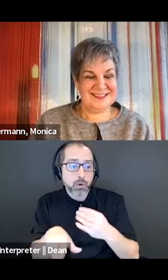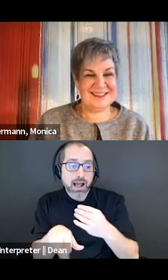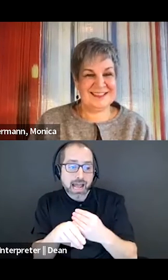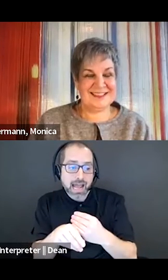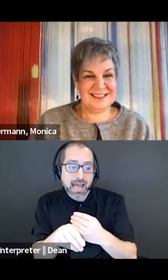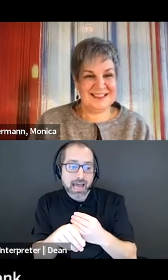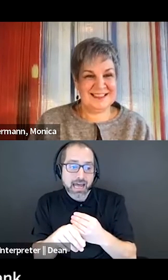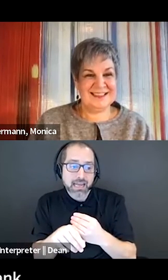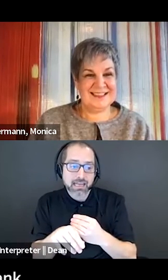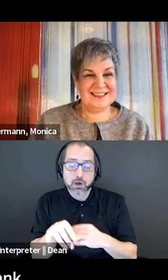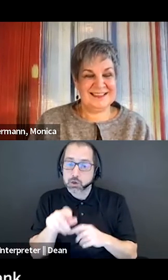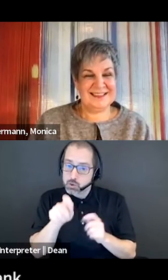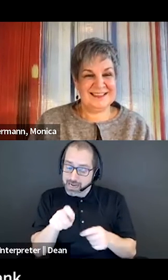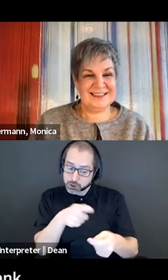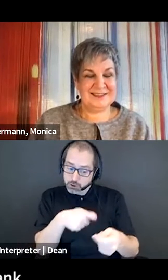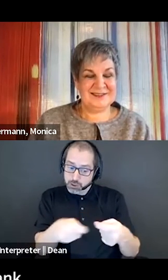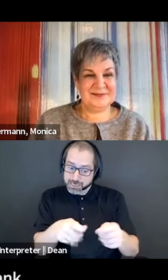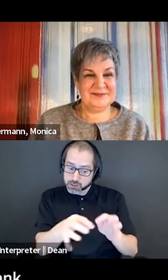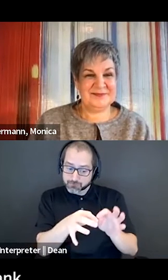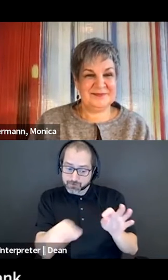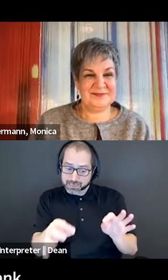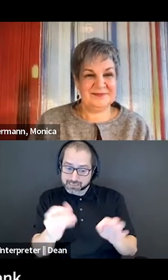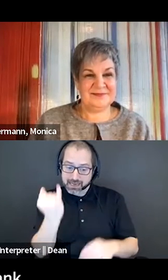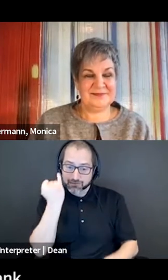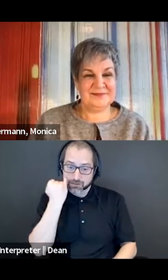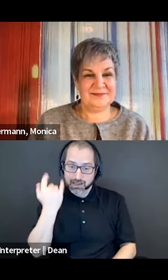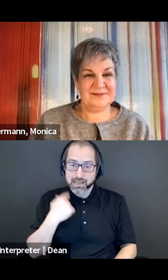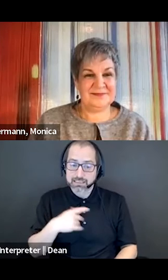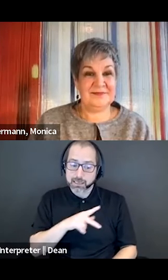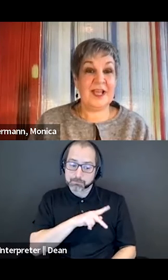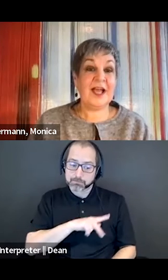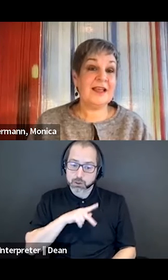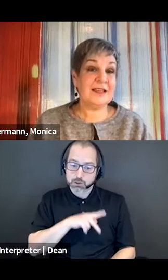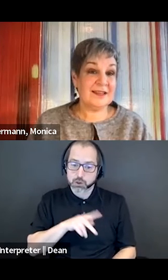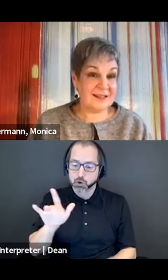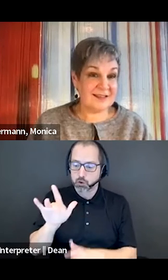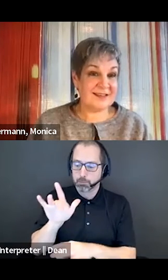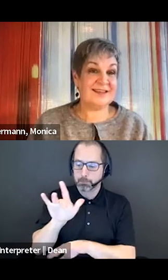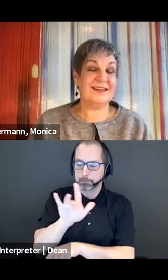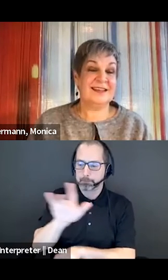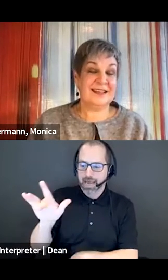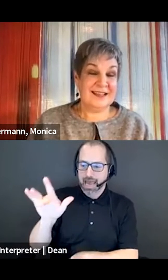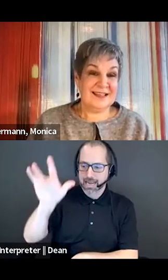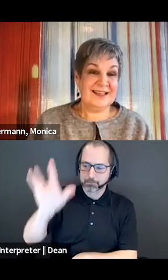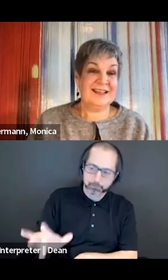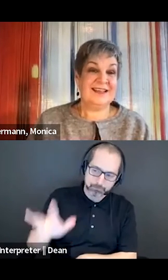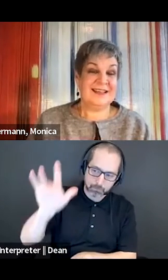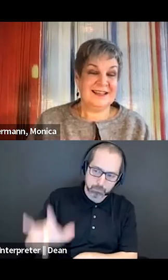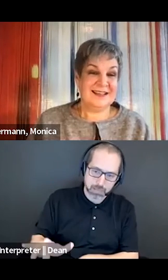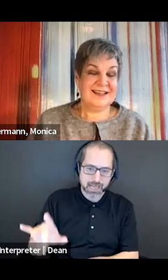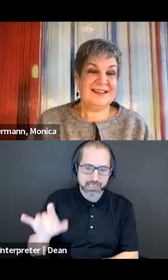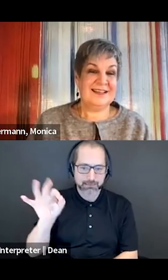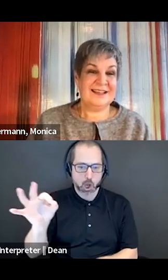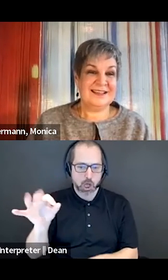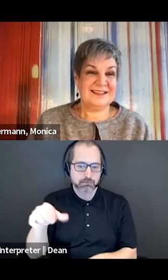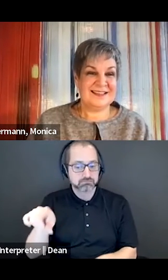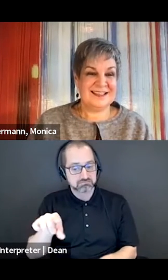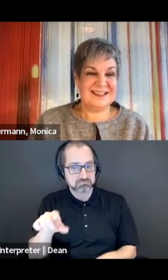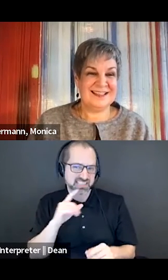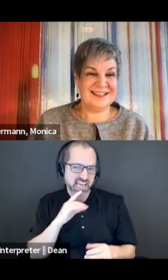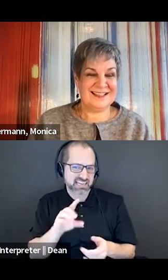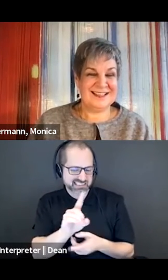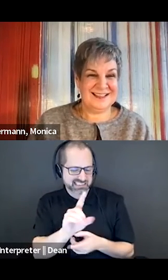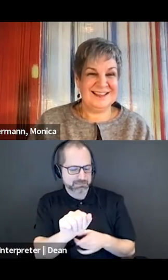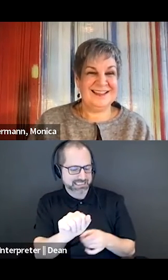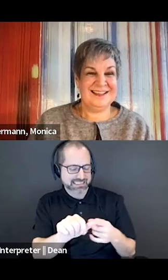There's a way to change it if you want to say that's a personal blank spot. Removes the disability from the language. I